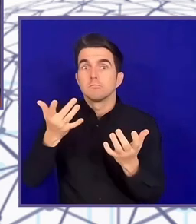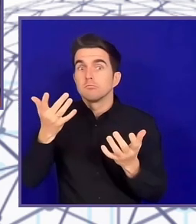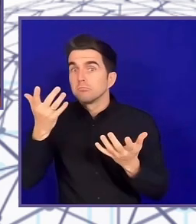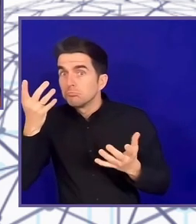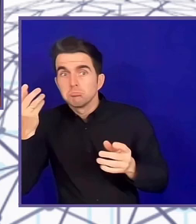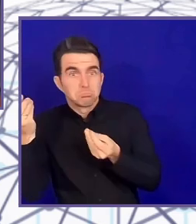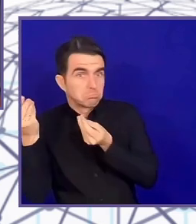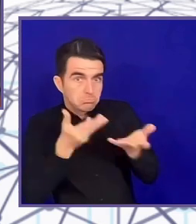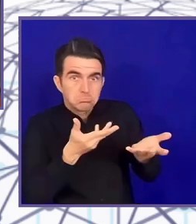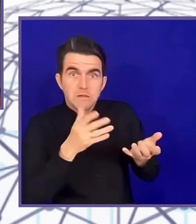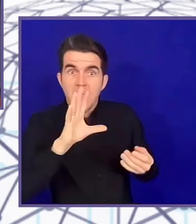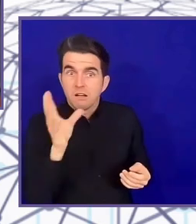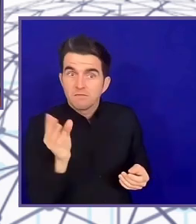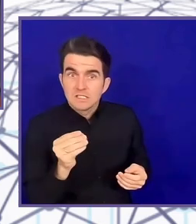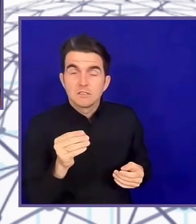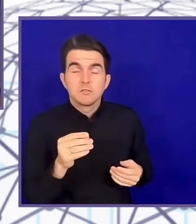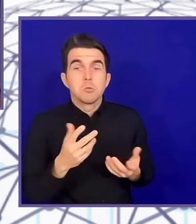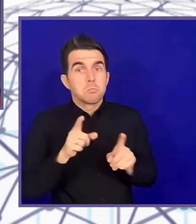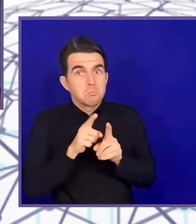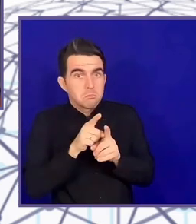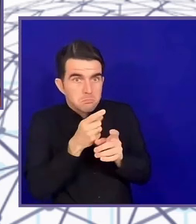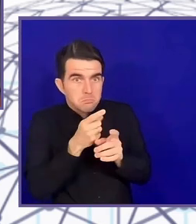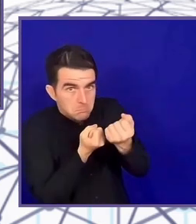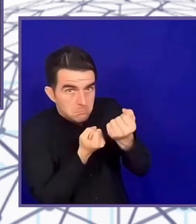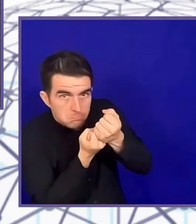adaptively, you physically develop different.